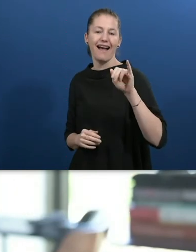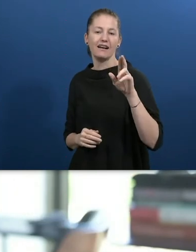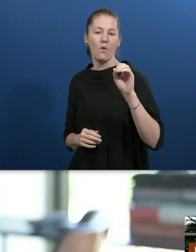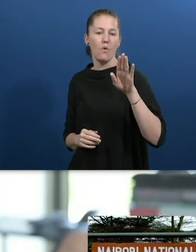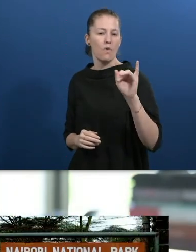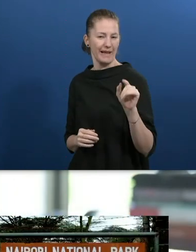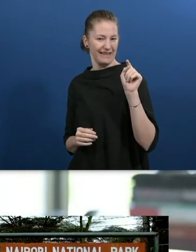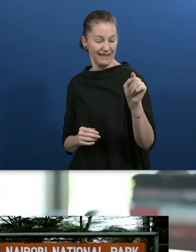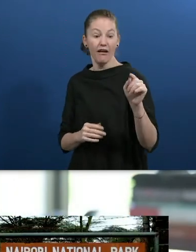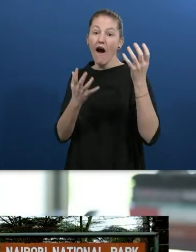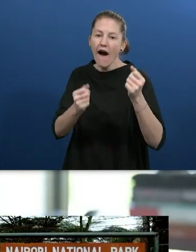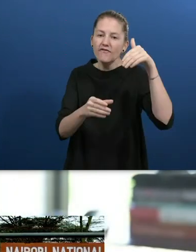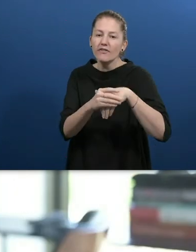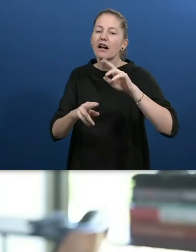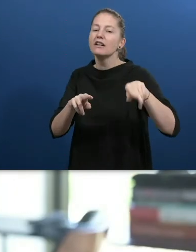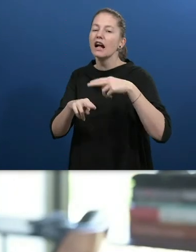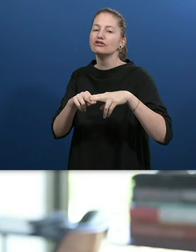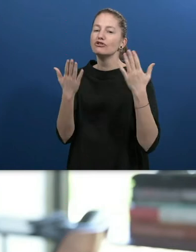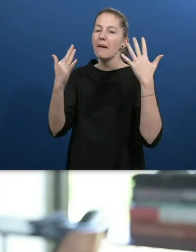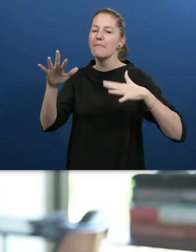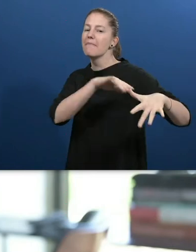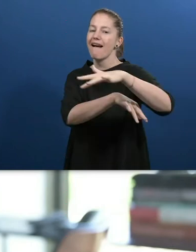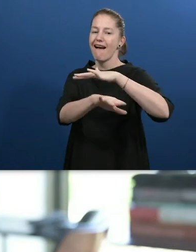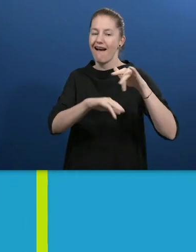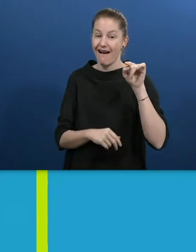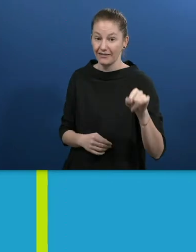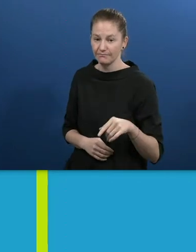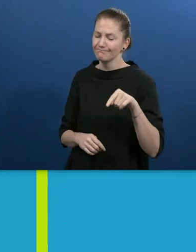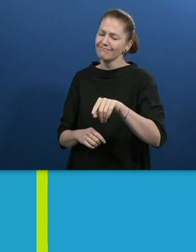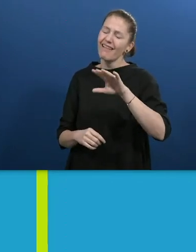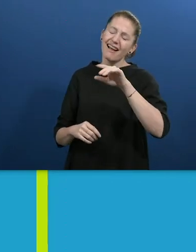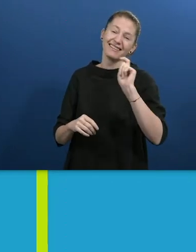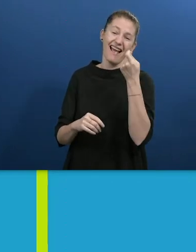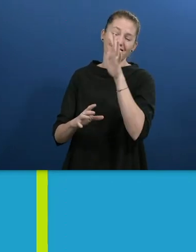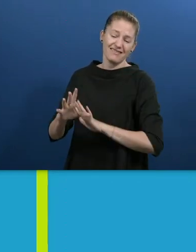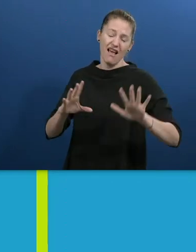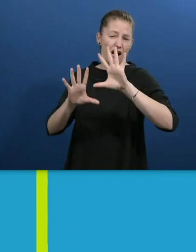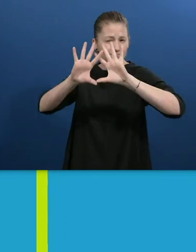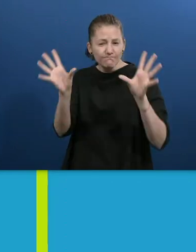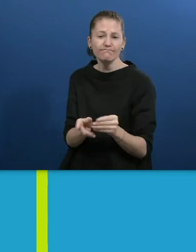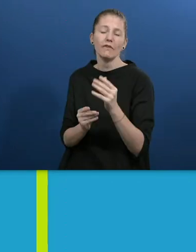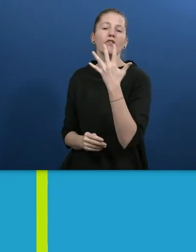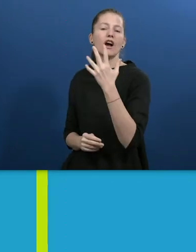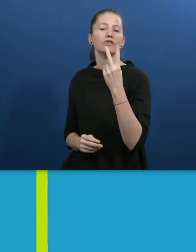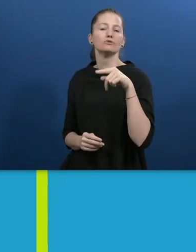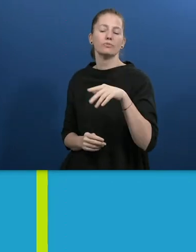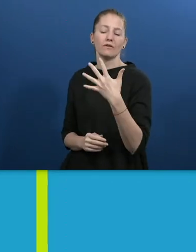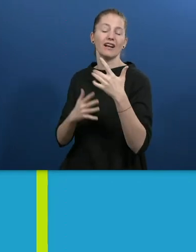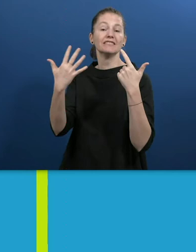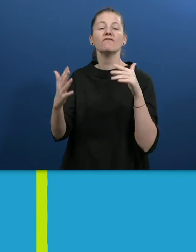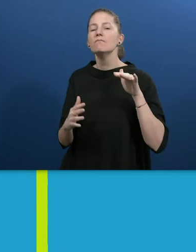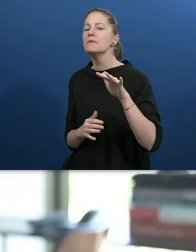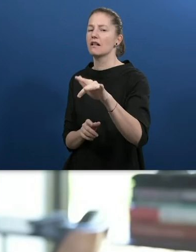the only capital city with a national park in it. The total population is 52.57 million